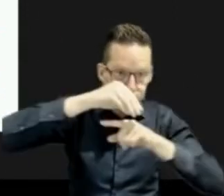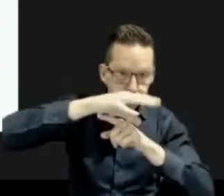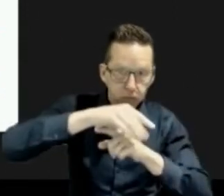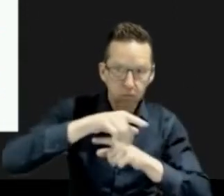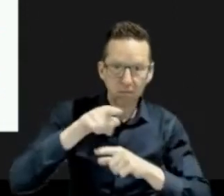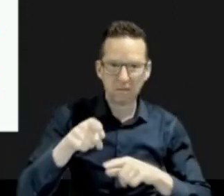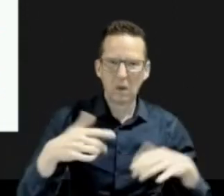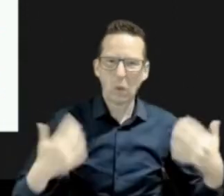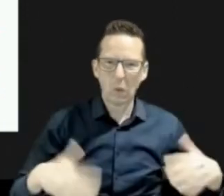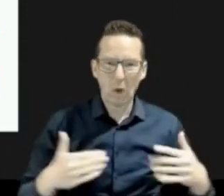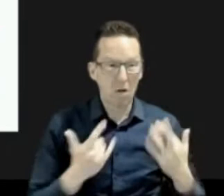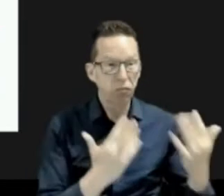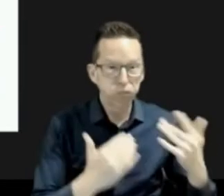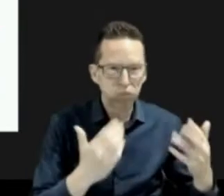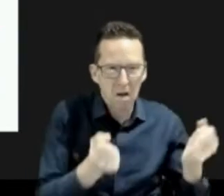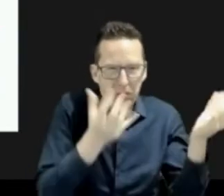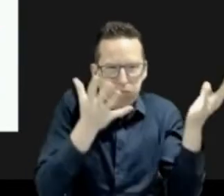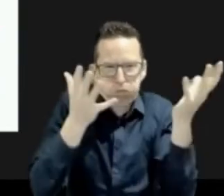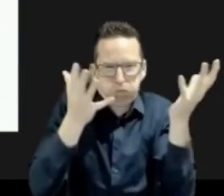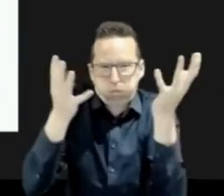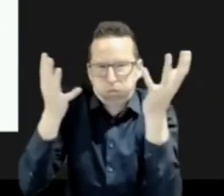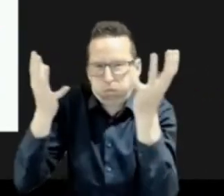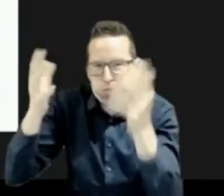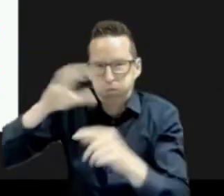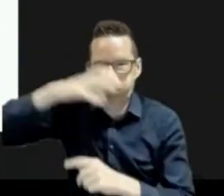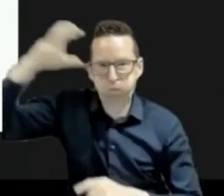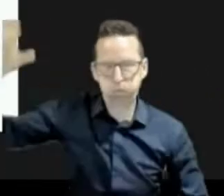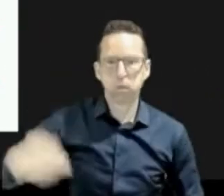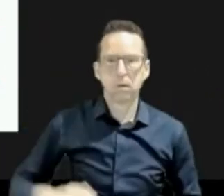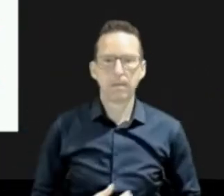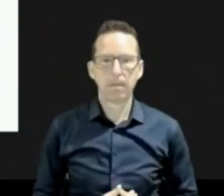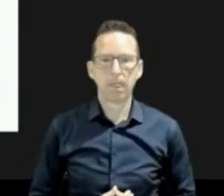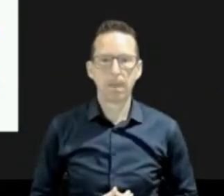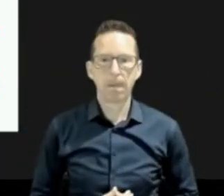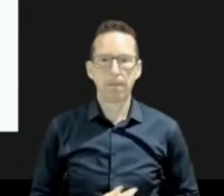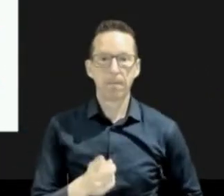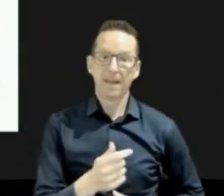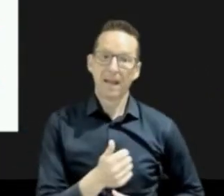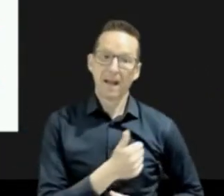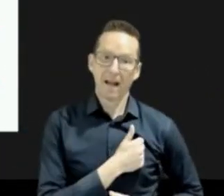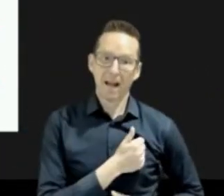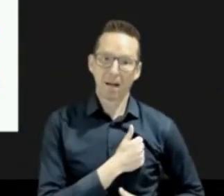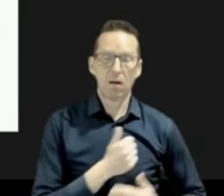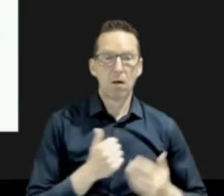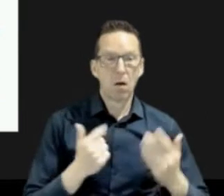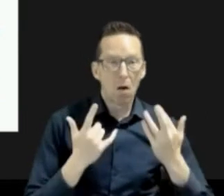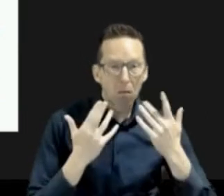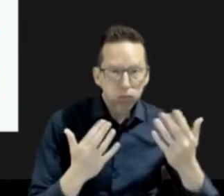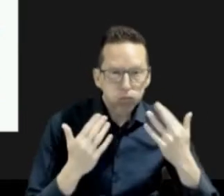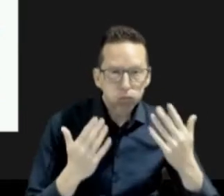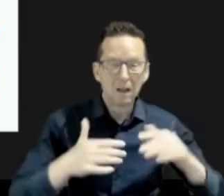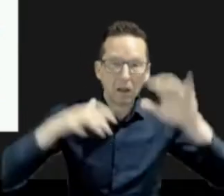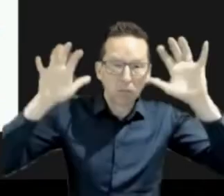In Canada, response to emergencies such as wildfires and flooding are the jurisdiction of the provinces and territories.